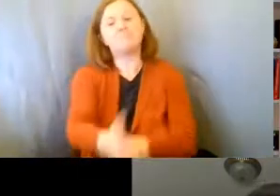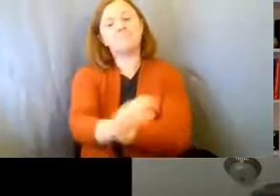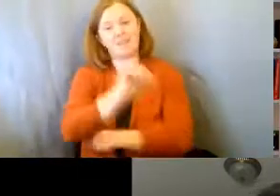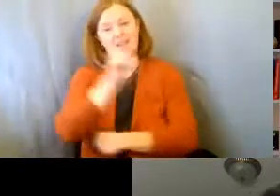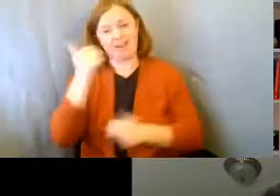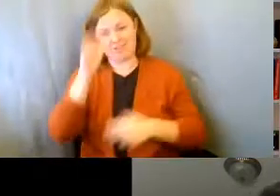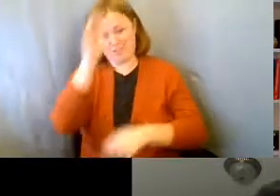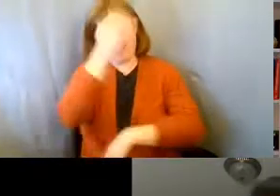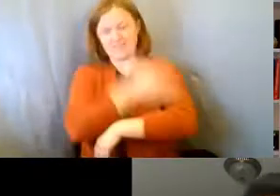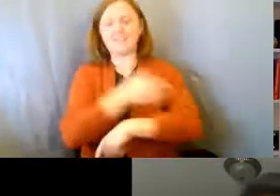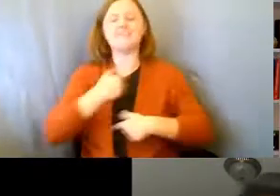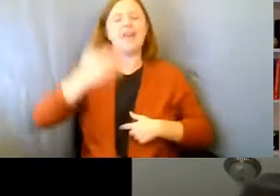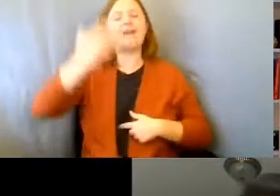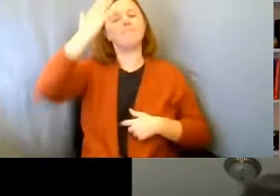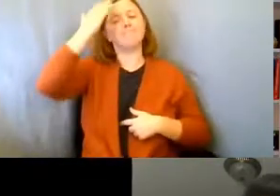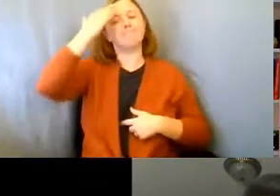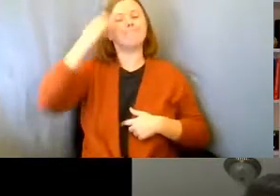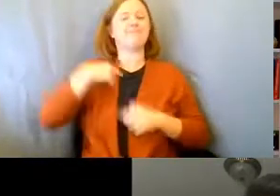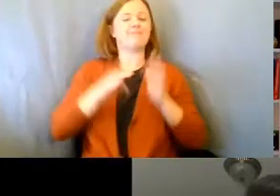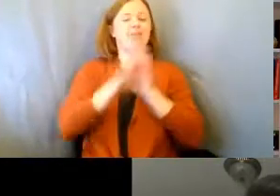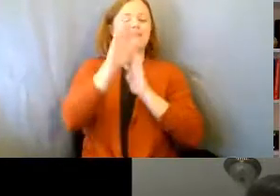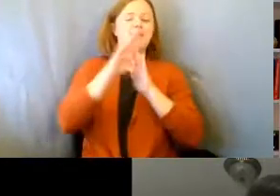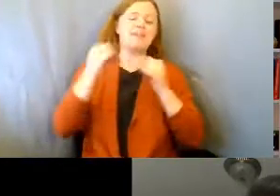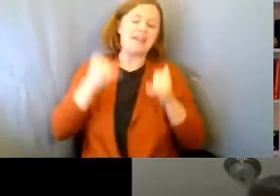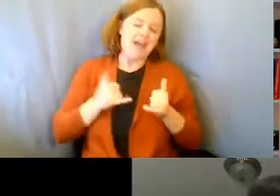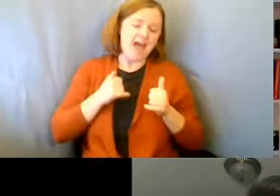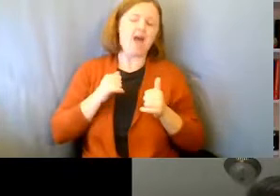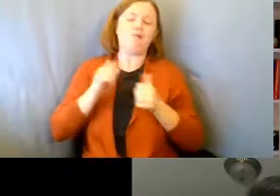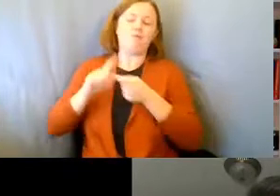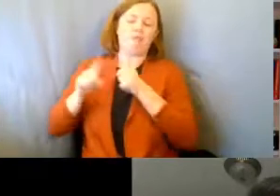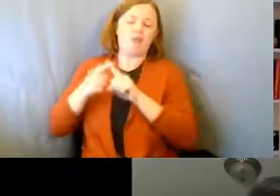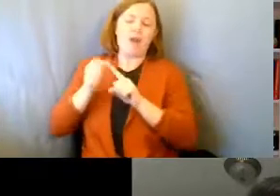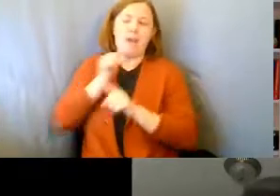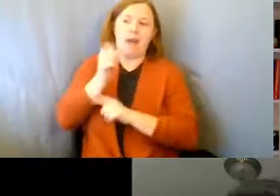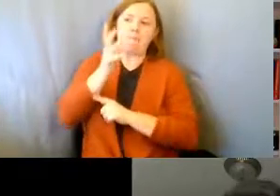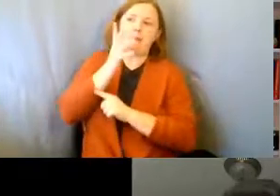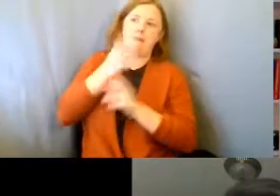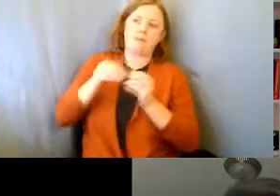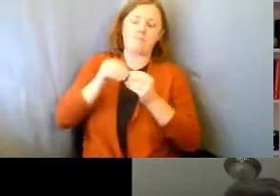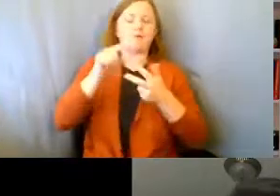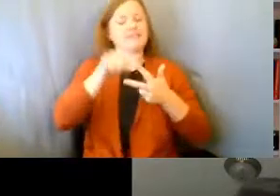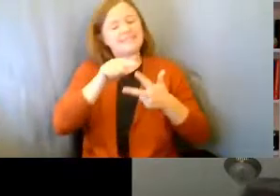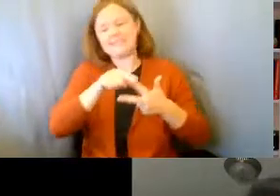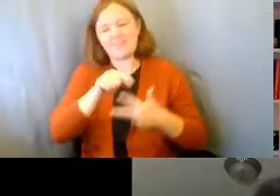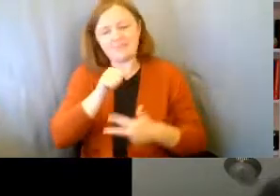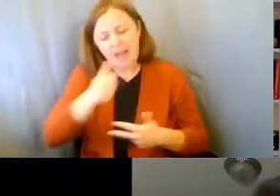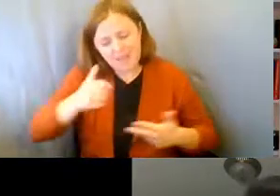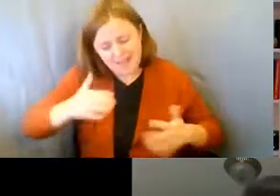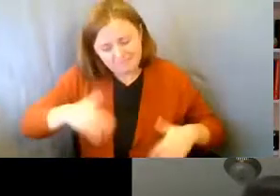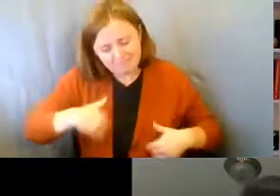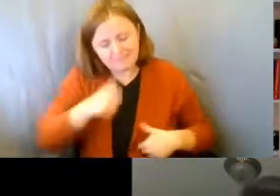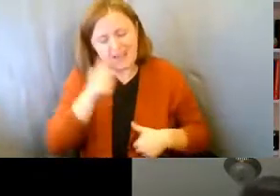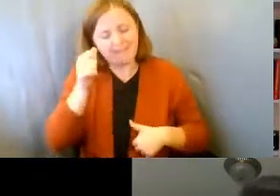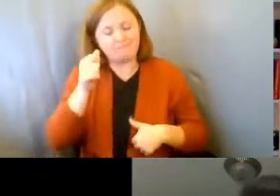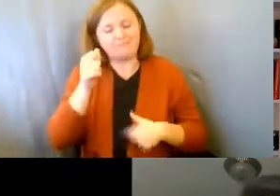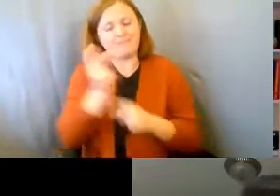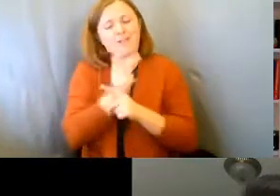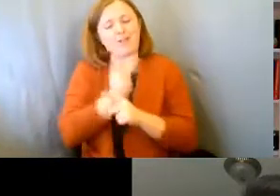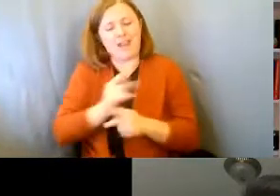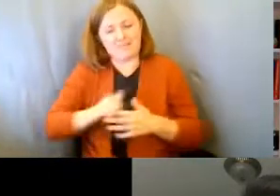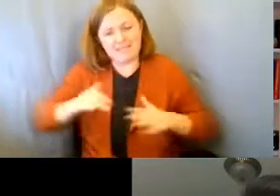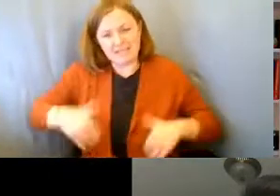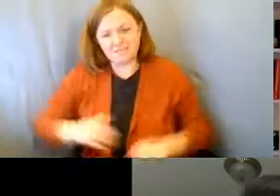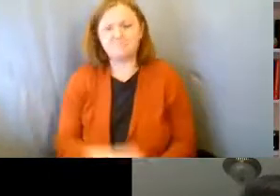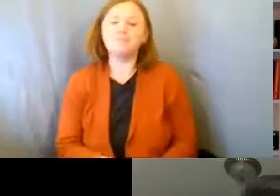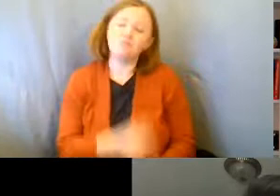sons have gotten to that level of development yet. Jess hasn't quite figured that out. So that's